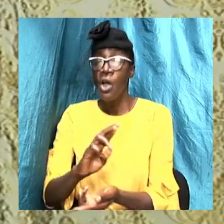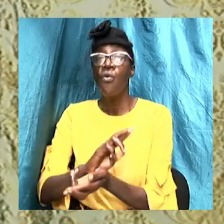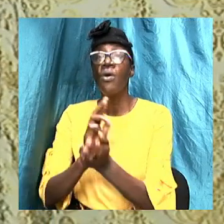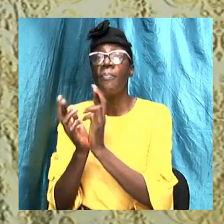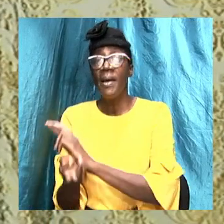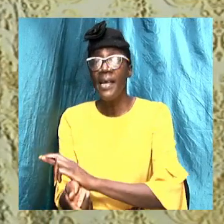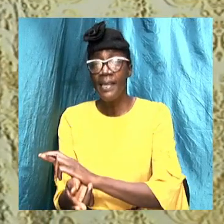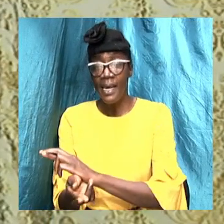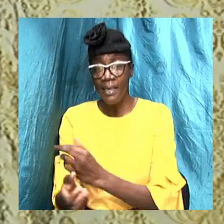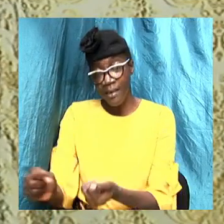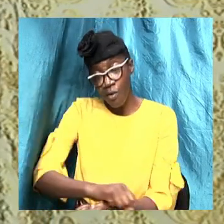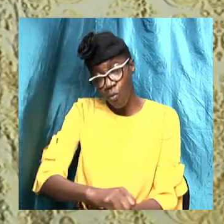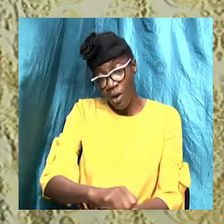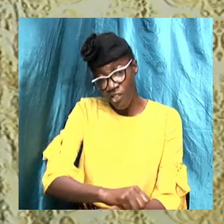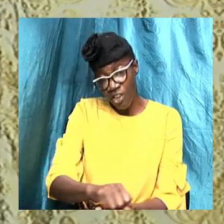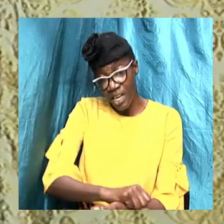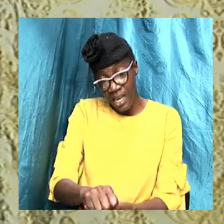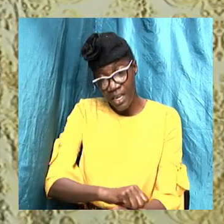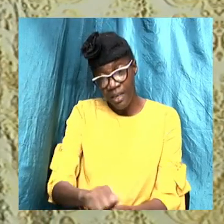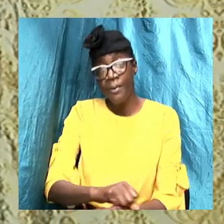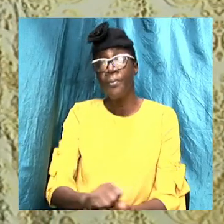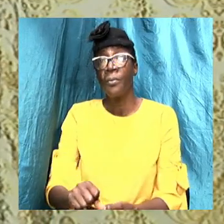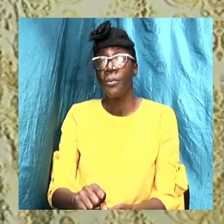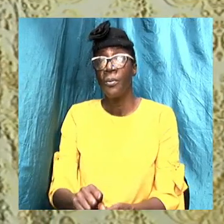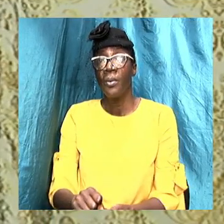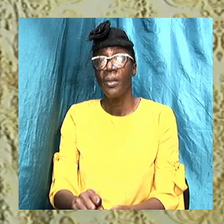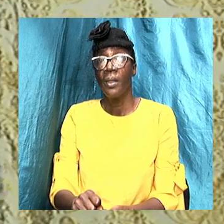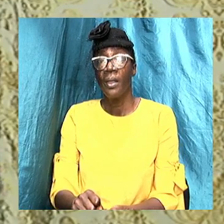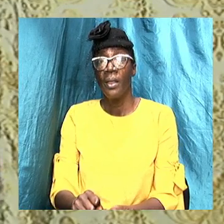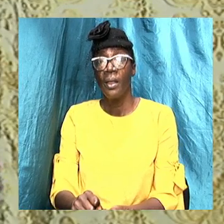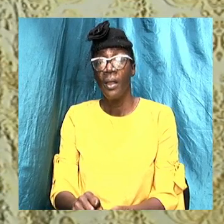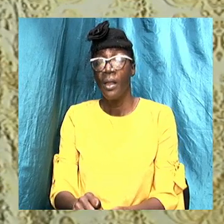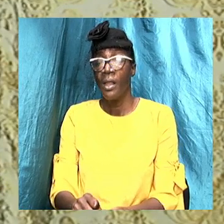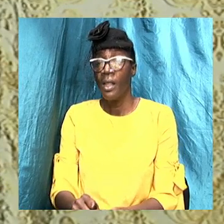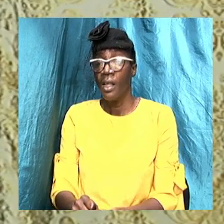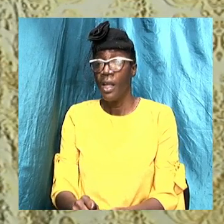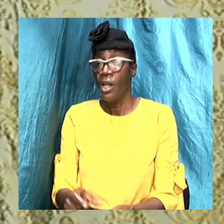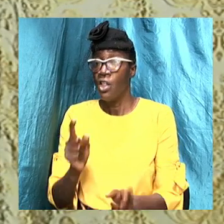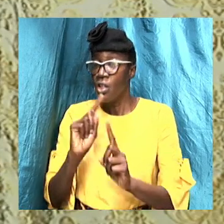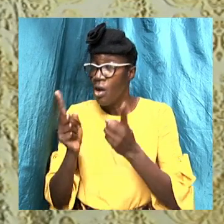and remission this word remission again still refers to baptism.